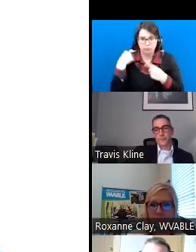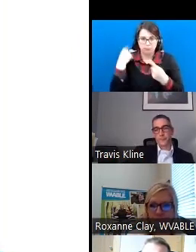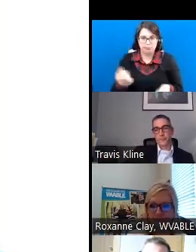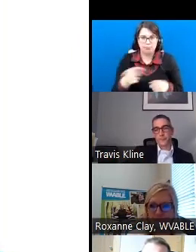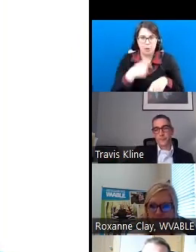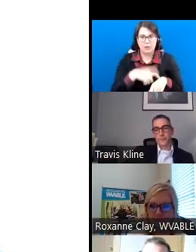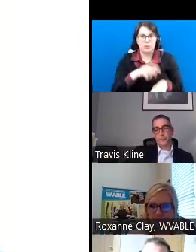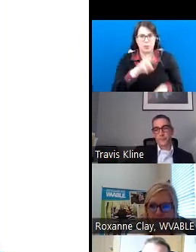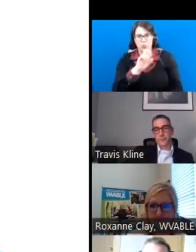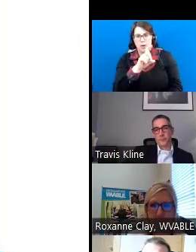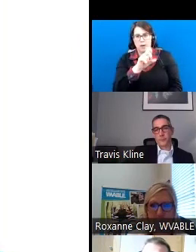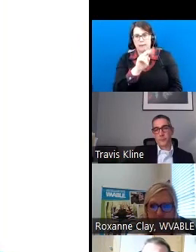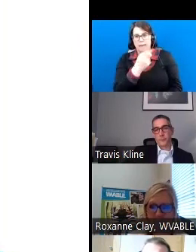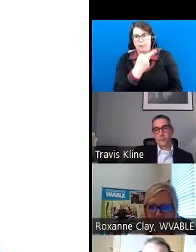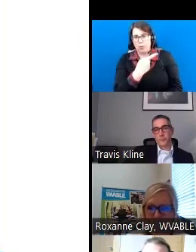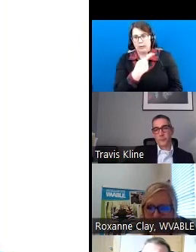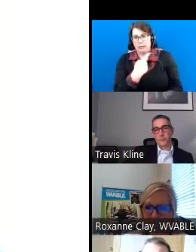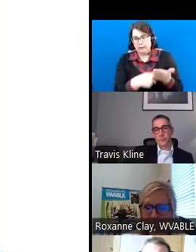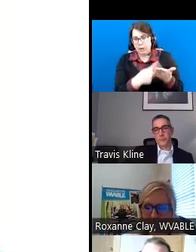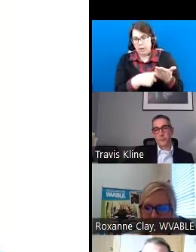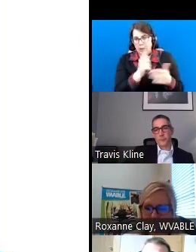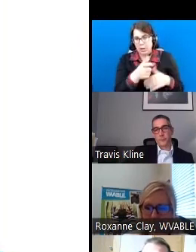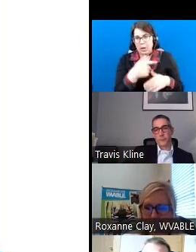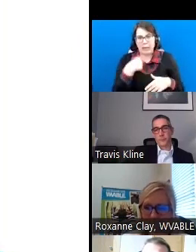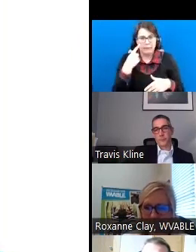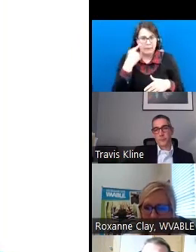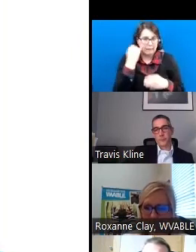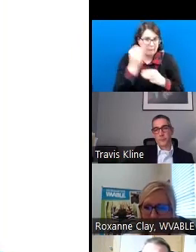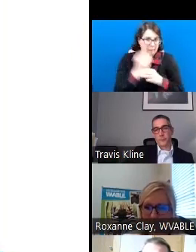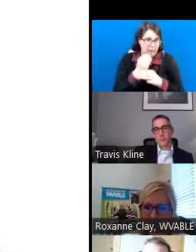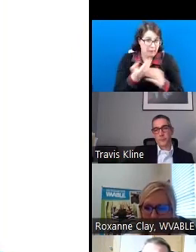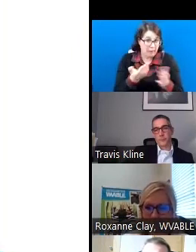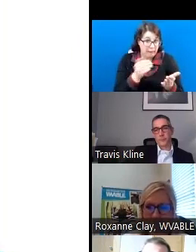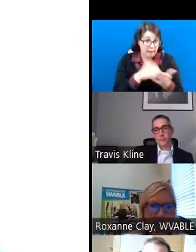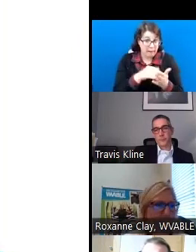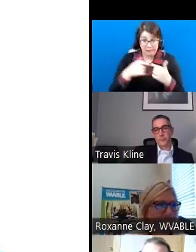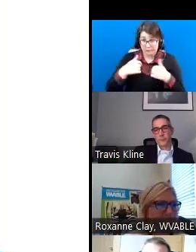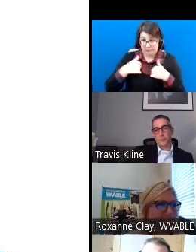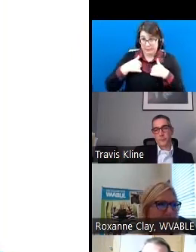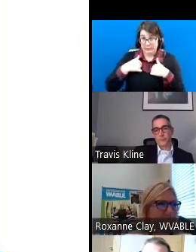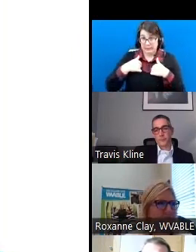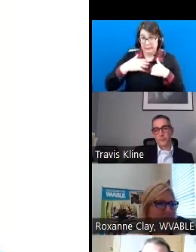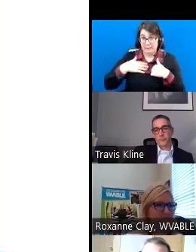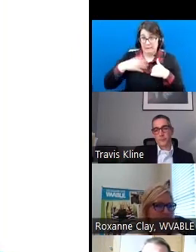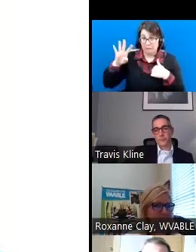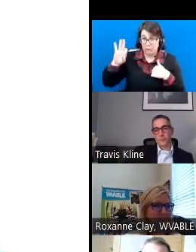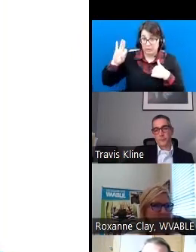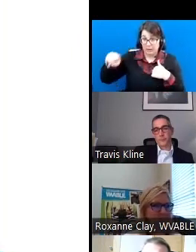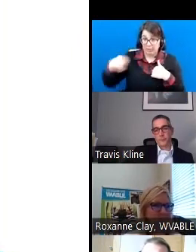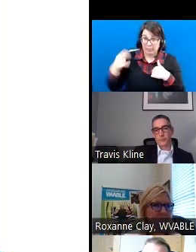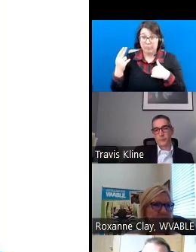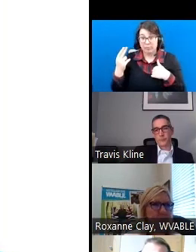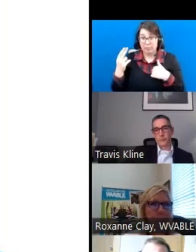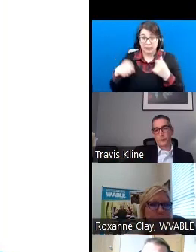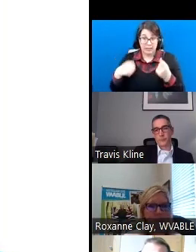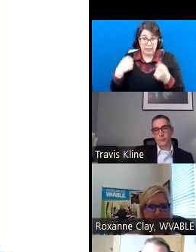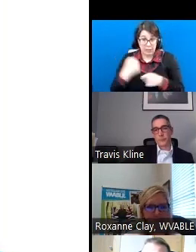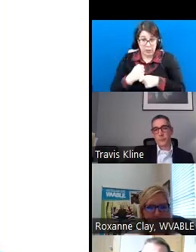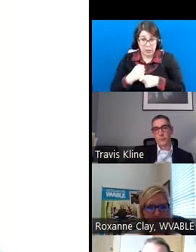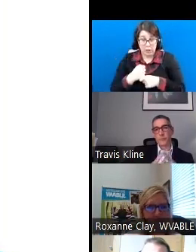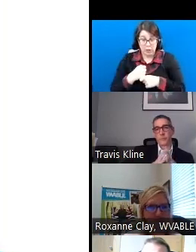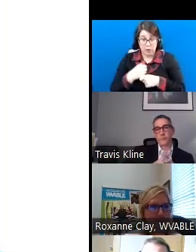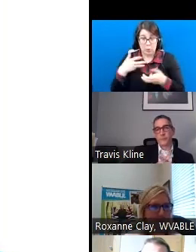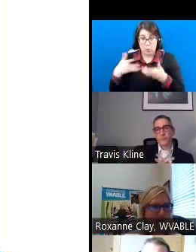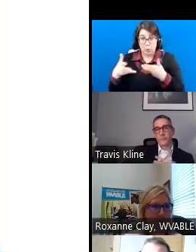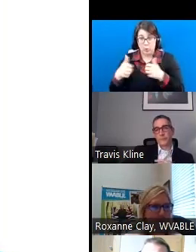Roxanne, we can talk later. I think if we do the math again, since I have, this is my 49th year working with people